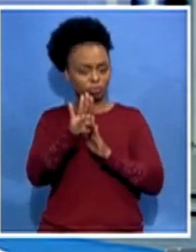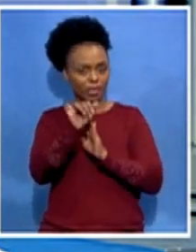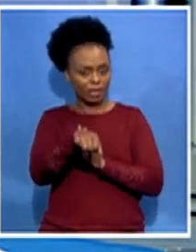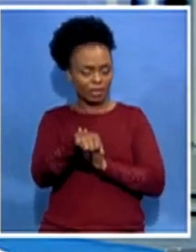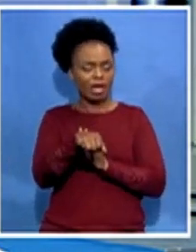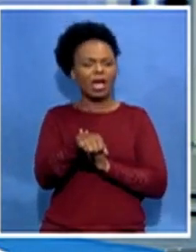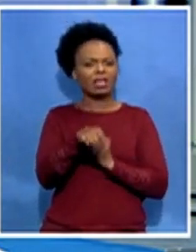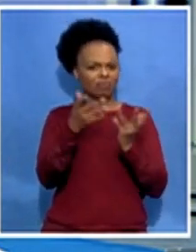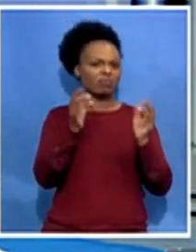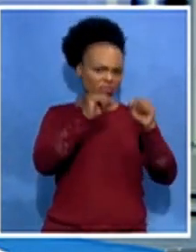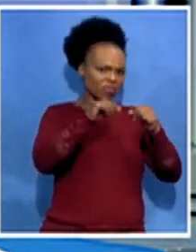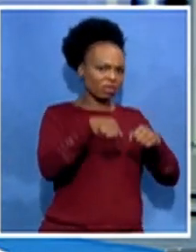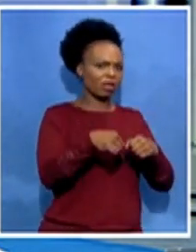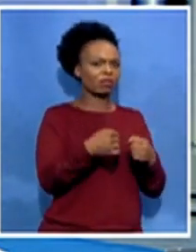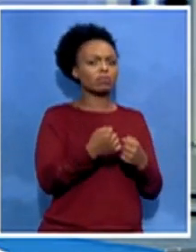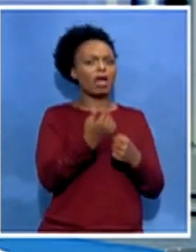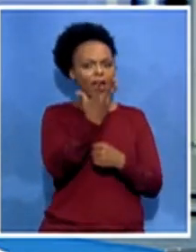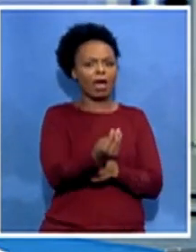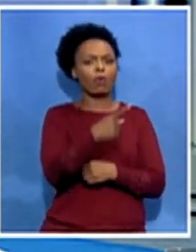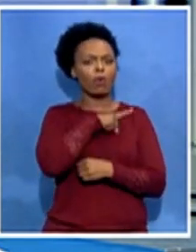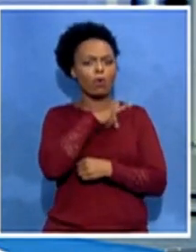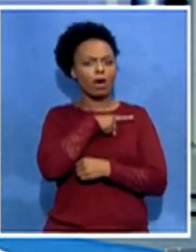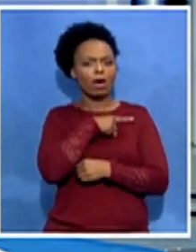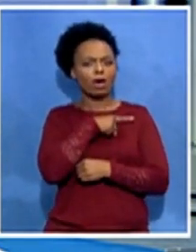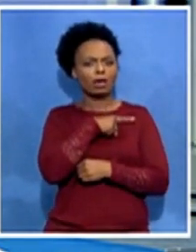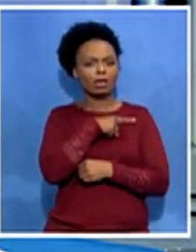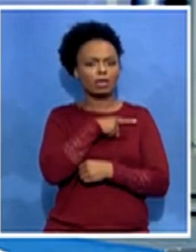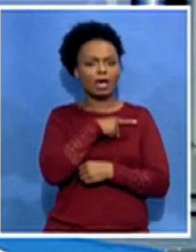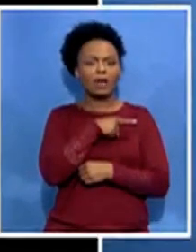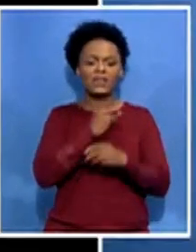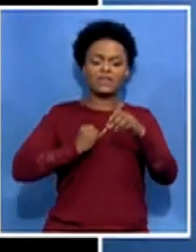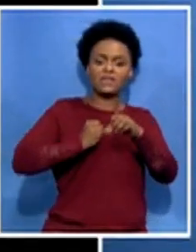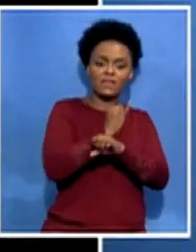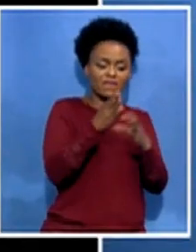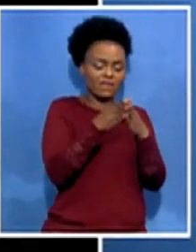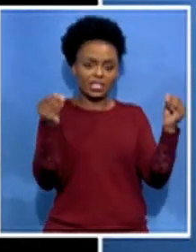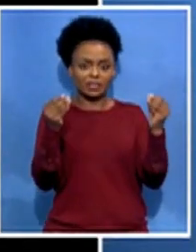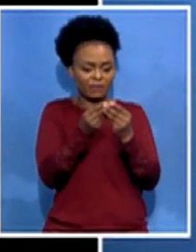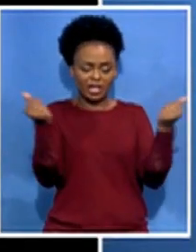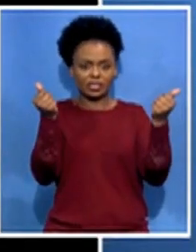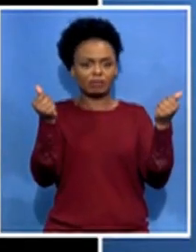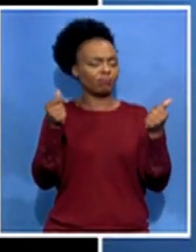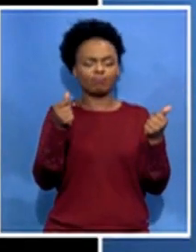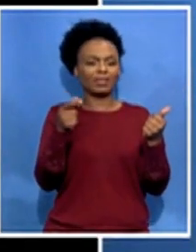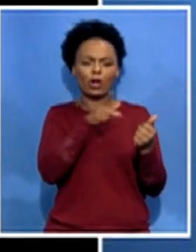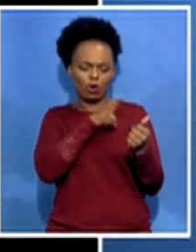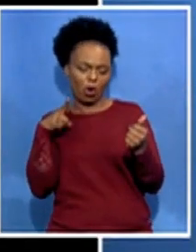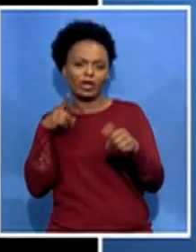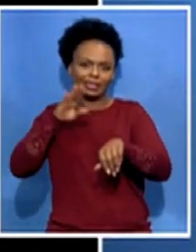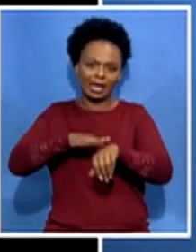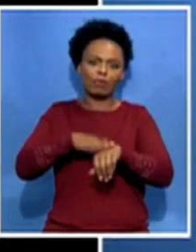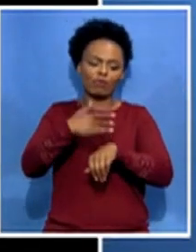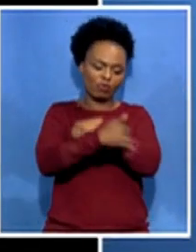remove the scars overnight it will take time for the nation to heal because there are people